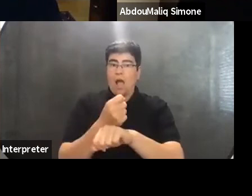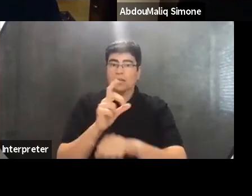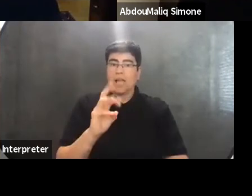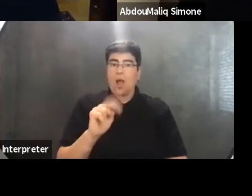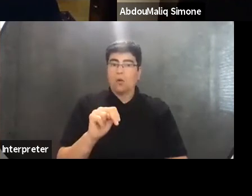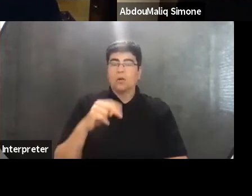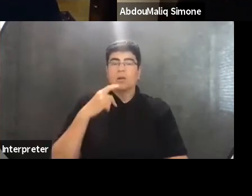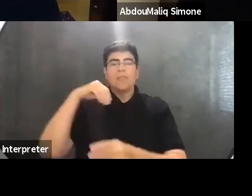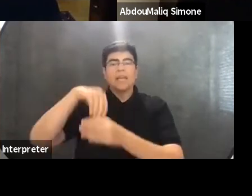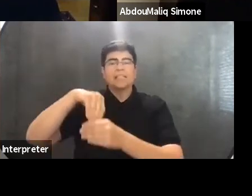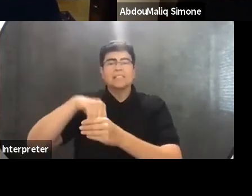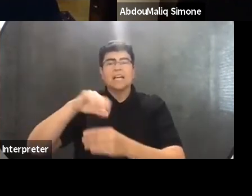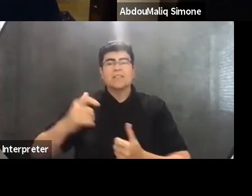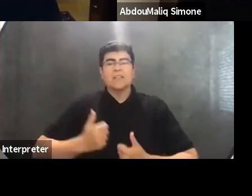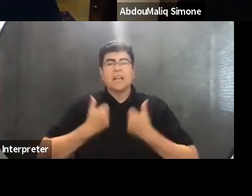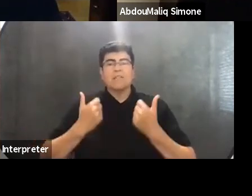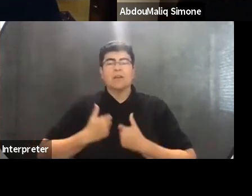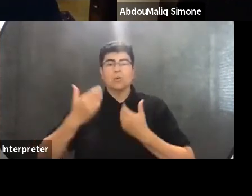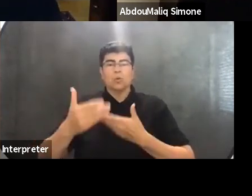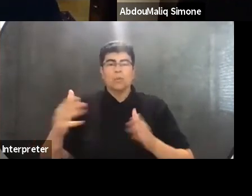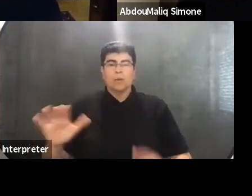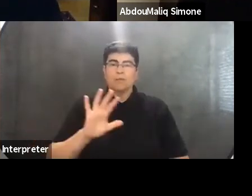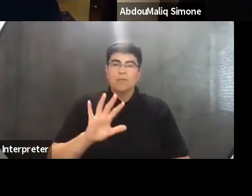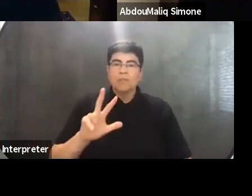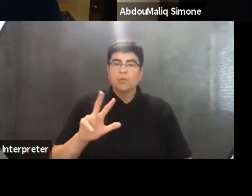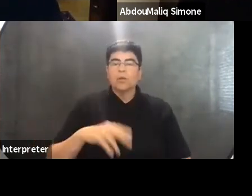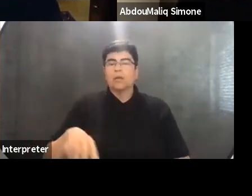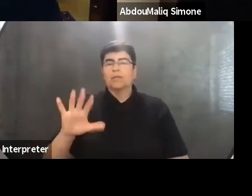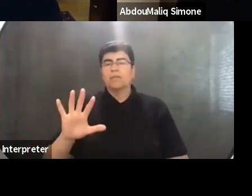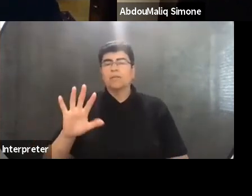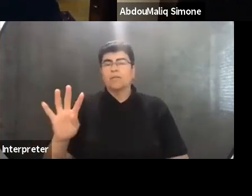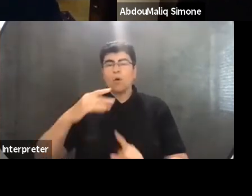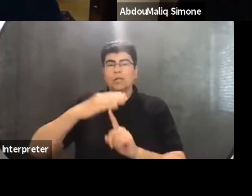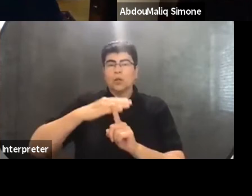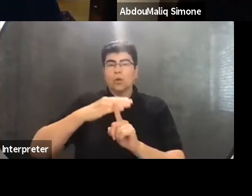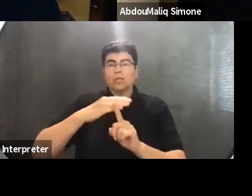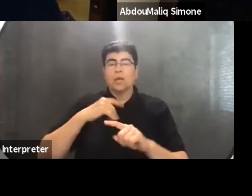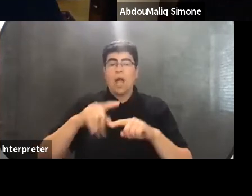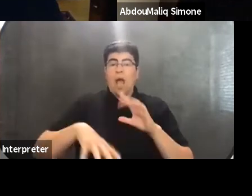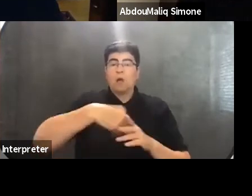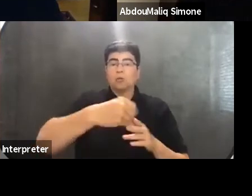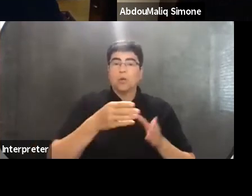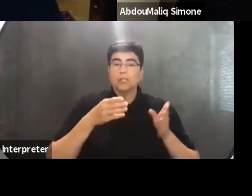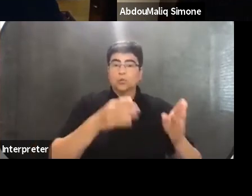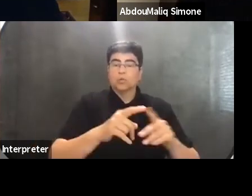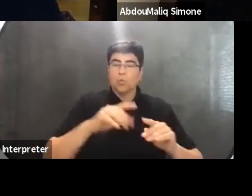insides of their living quarters were 53, 54 degrees. The outside streets were flooded.